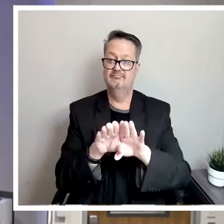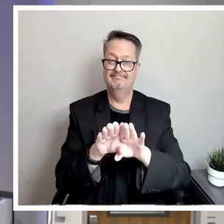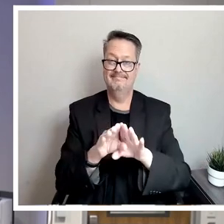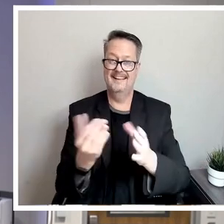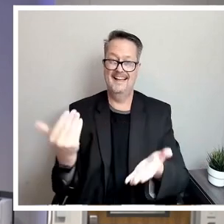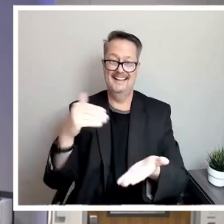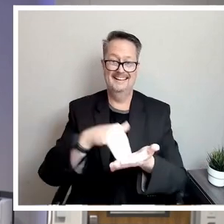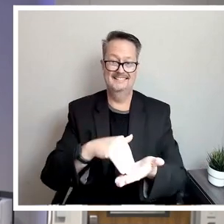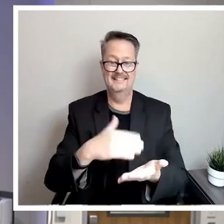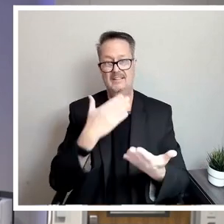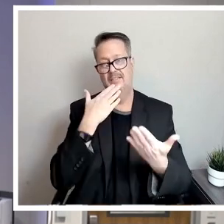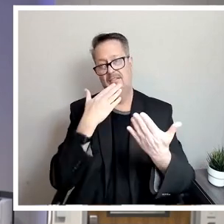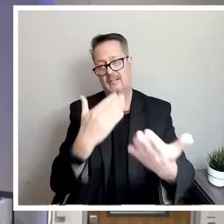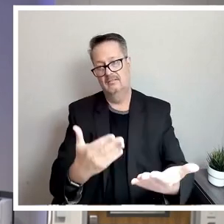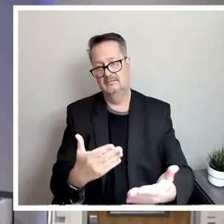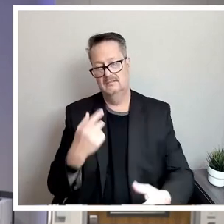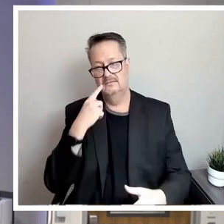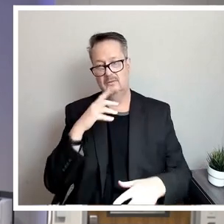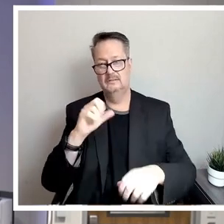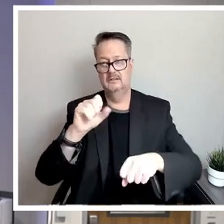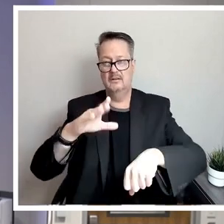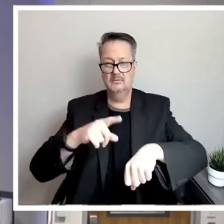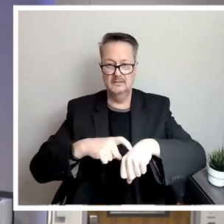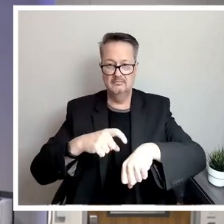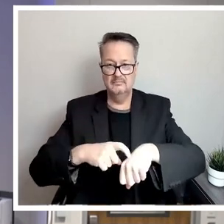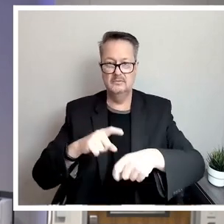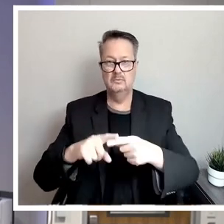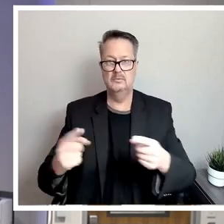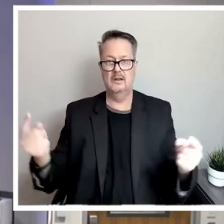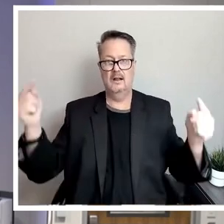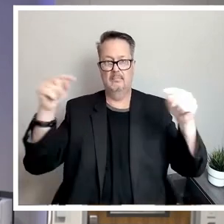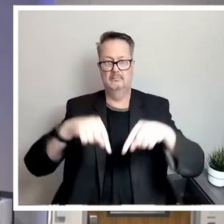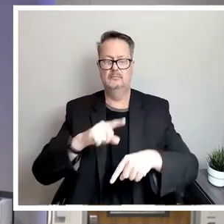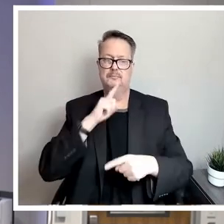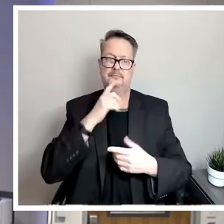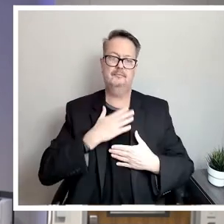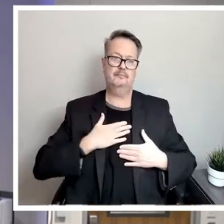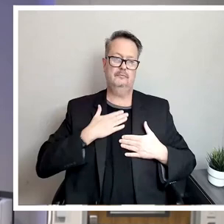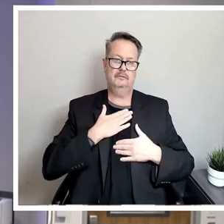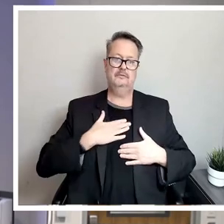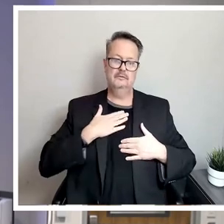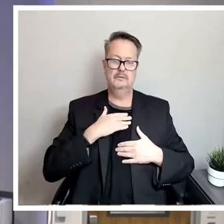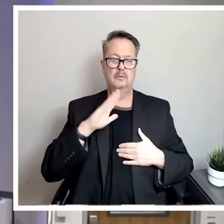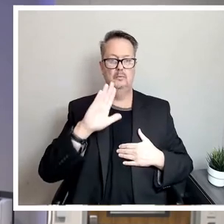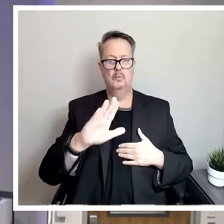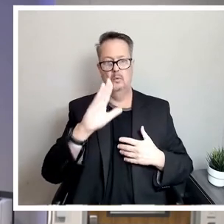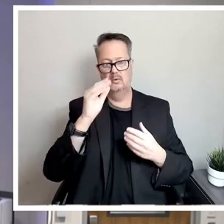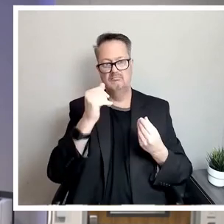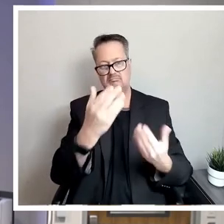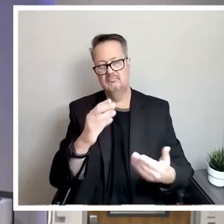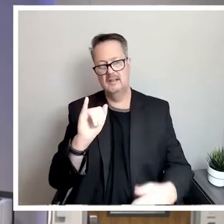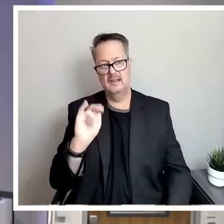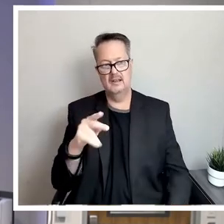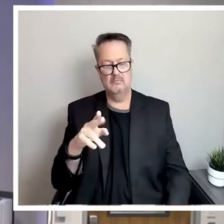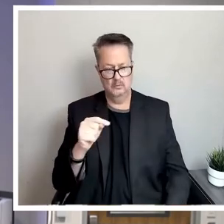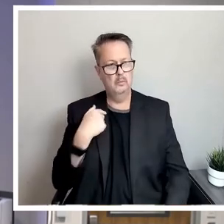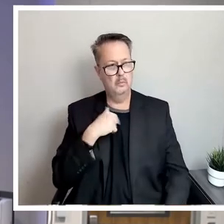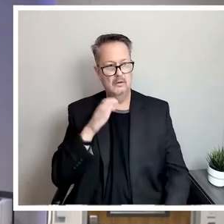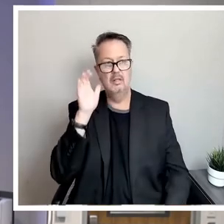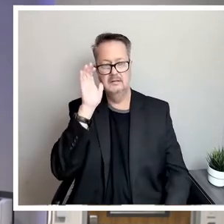thank you all for taking the time to come down here. We really appreciate the input and we're listening. Thank you.